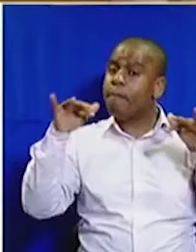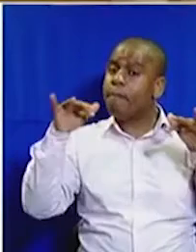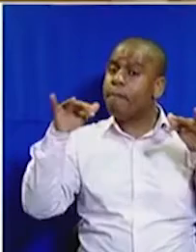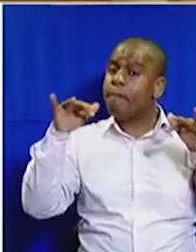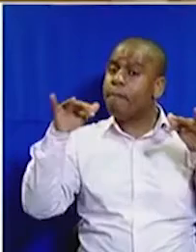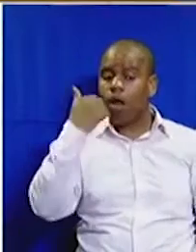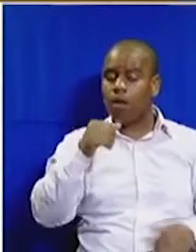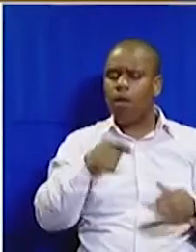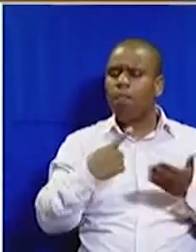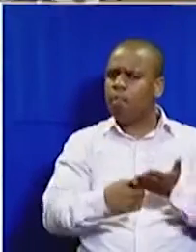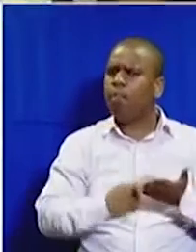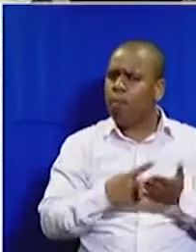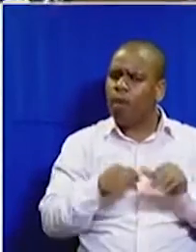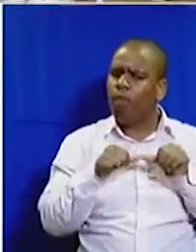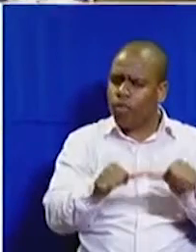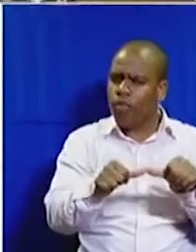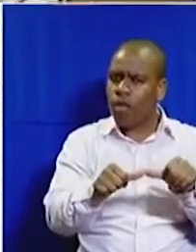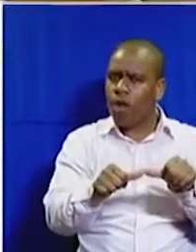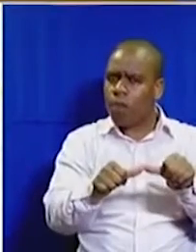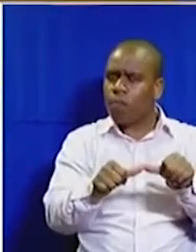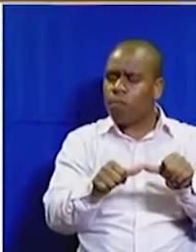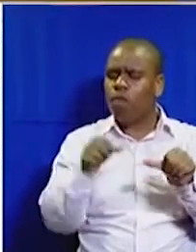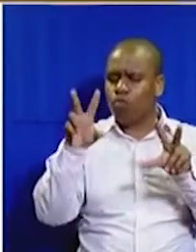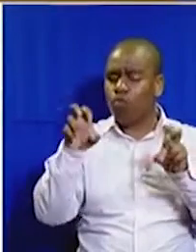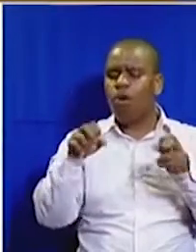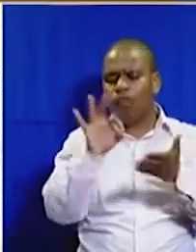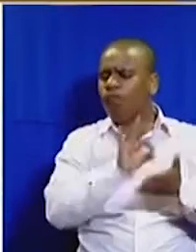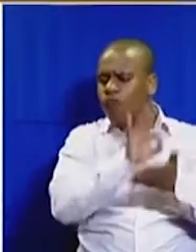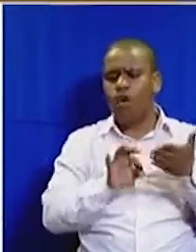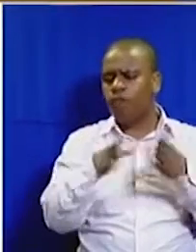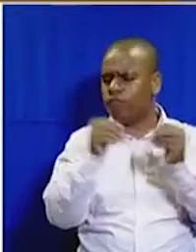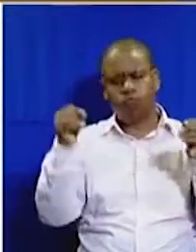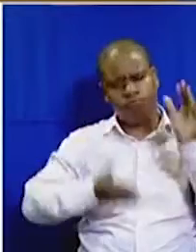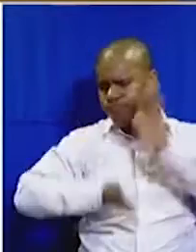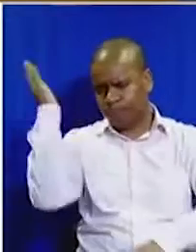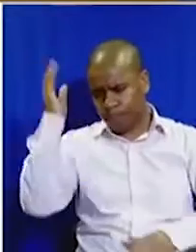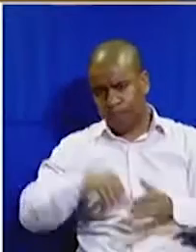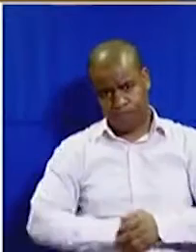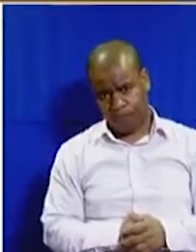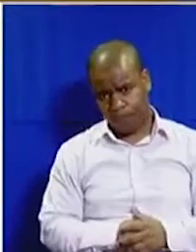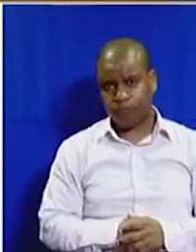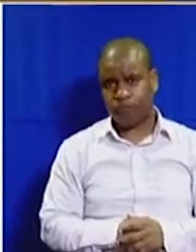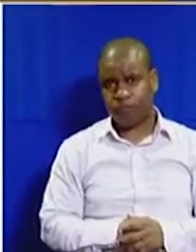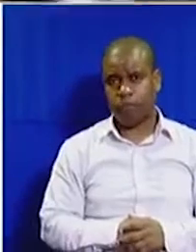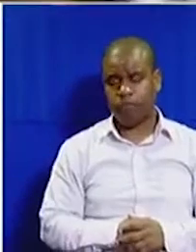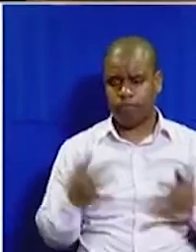to chair the session or not, and we put this matter to a vote, and we proceed with the work of Parliament.